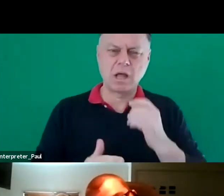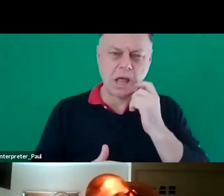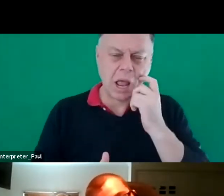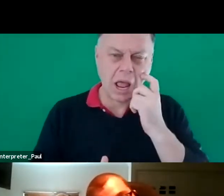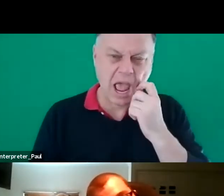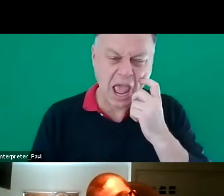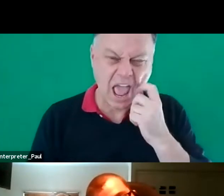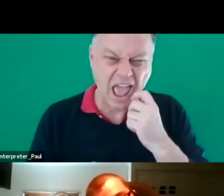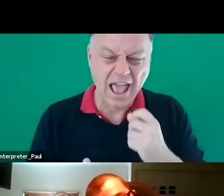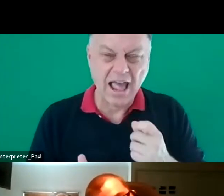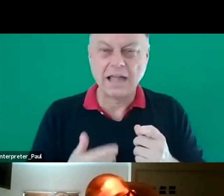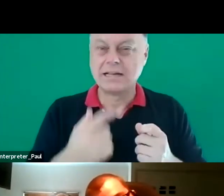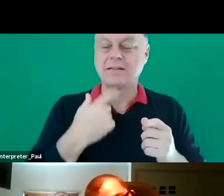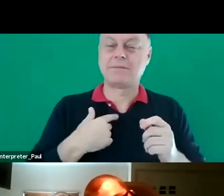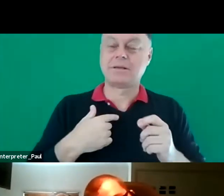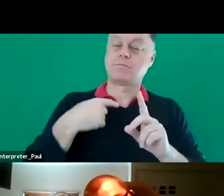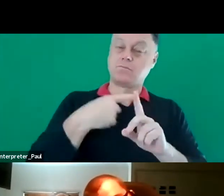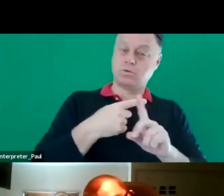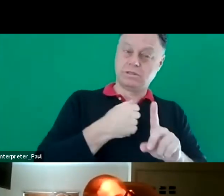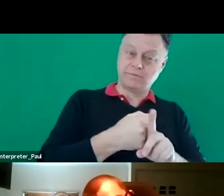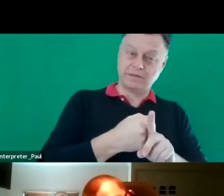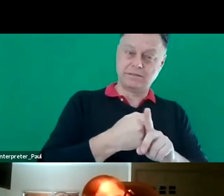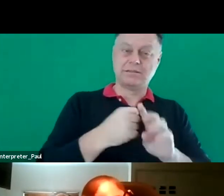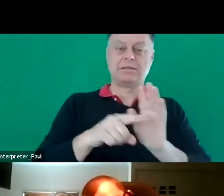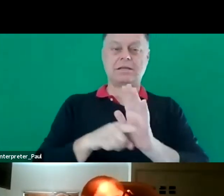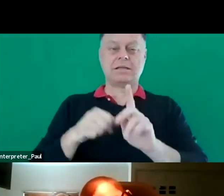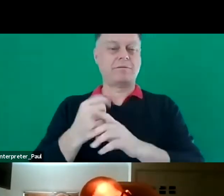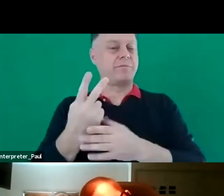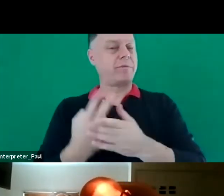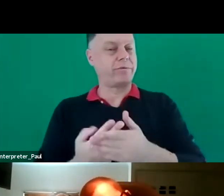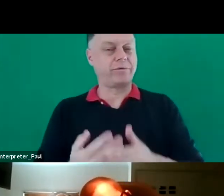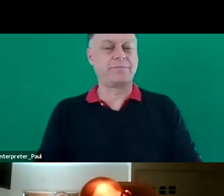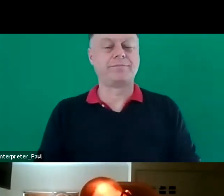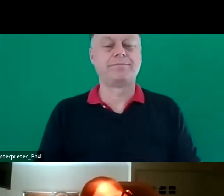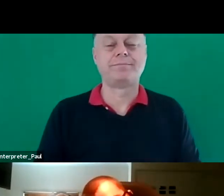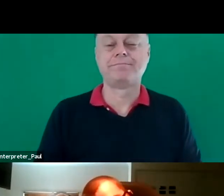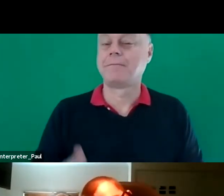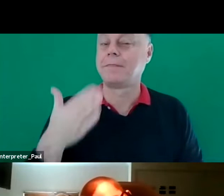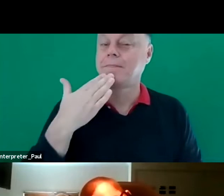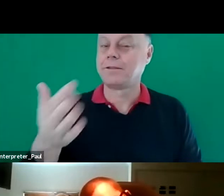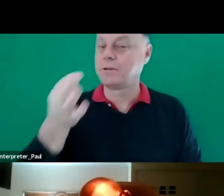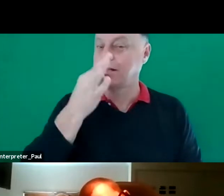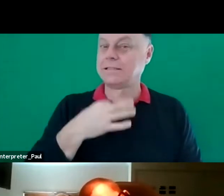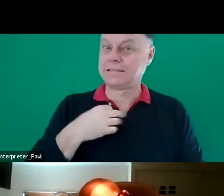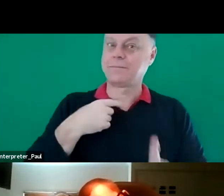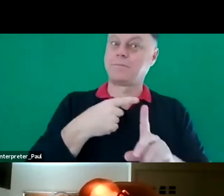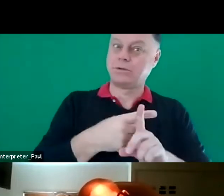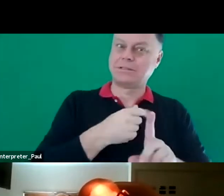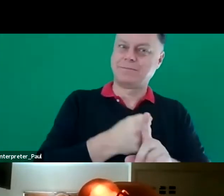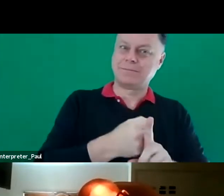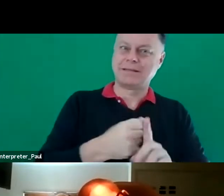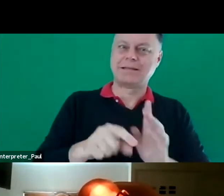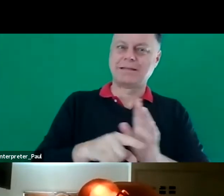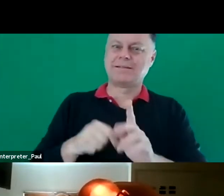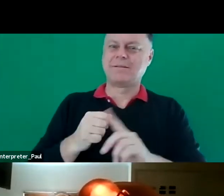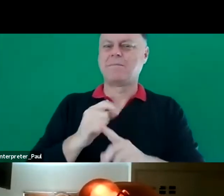I'm interested in both positive and negative impacts. Thank you for asking about the positive and negative impacts because most